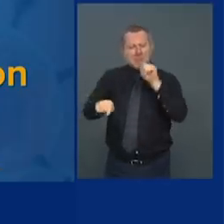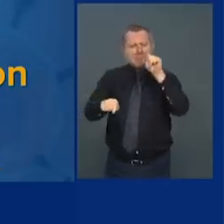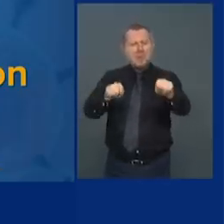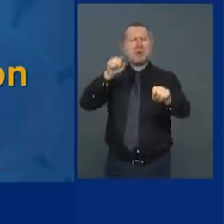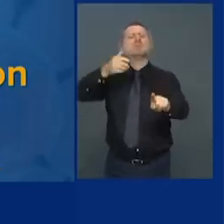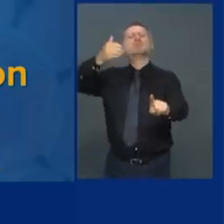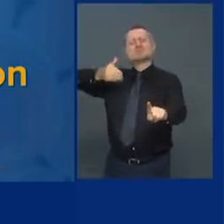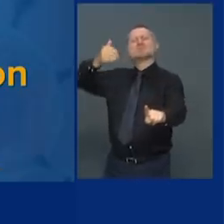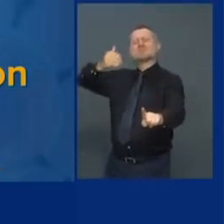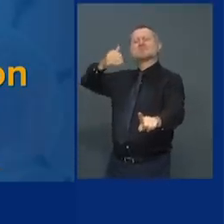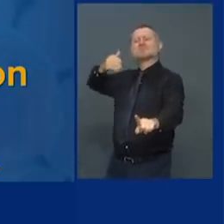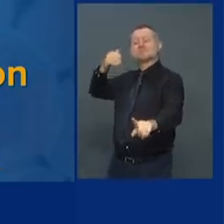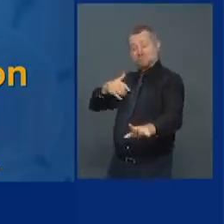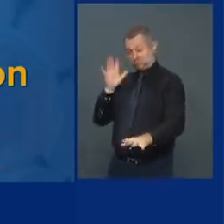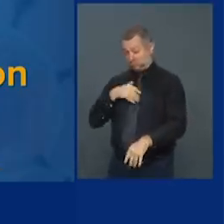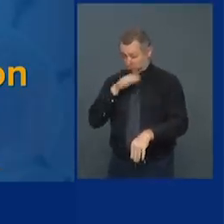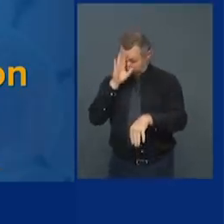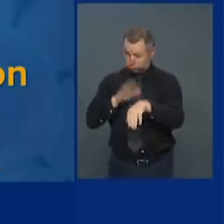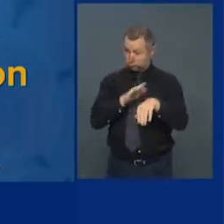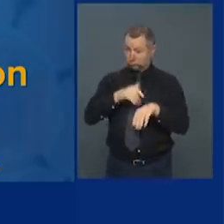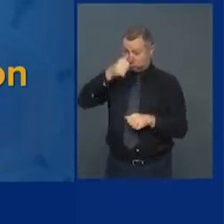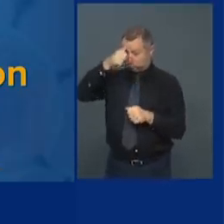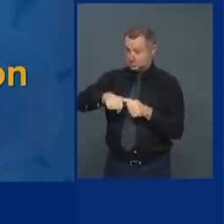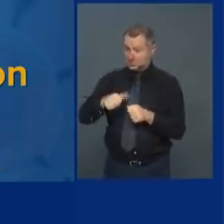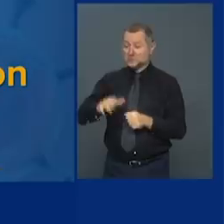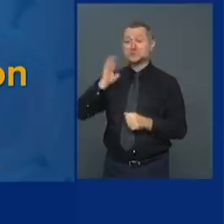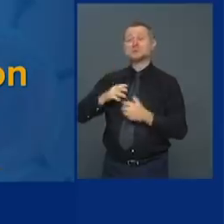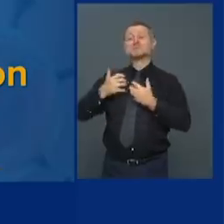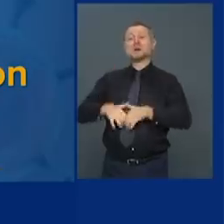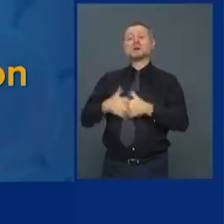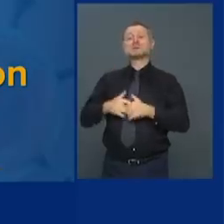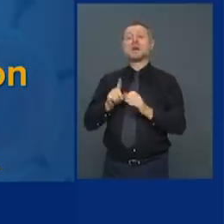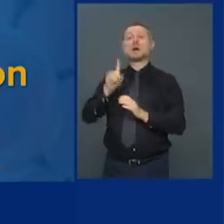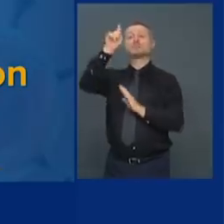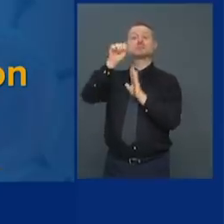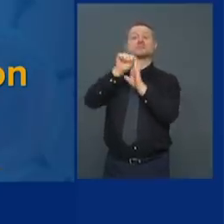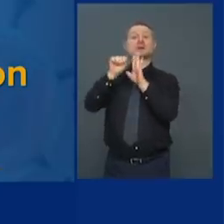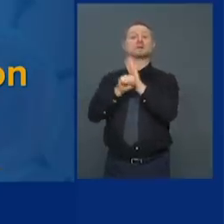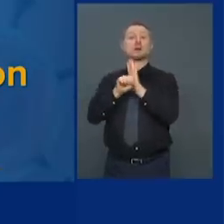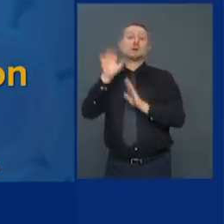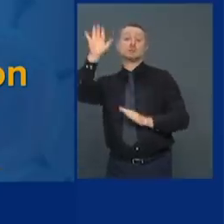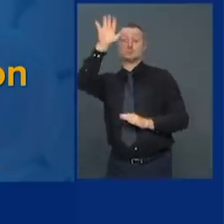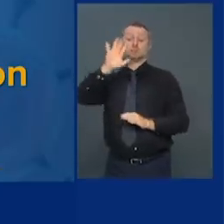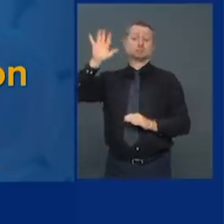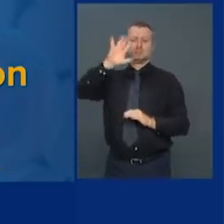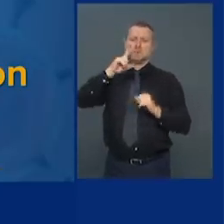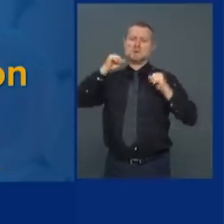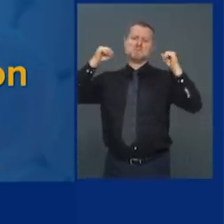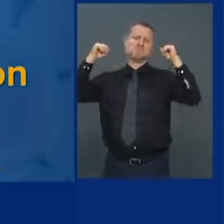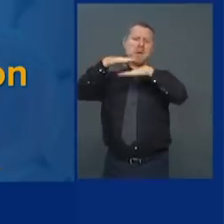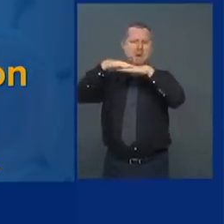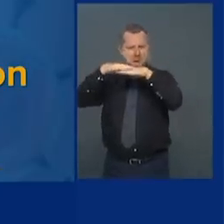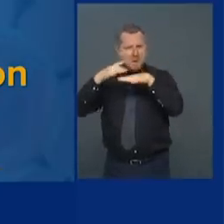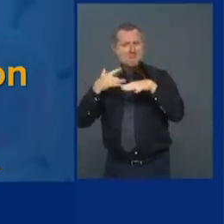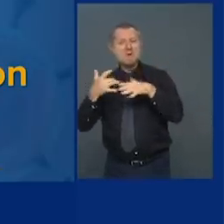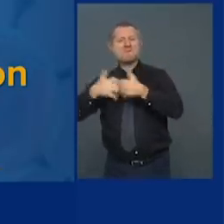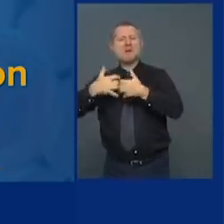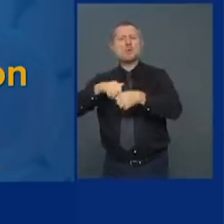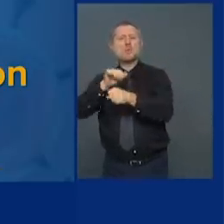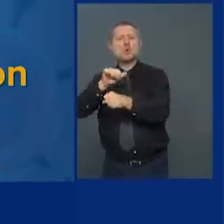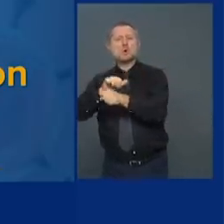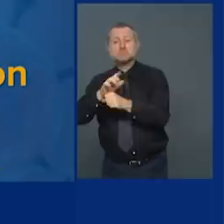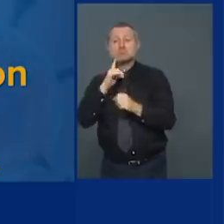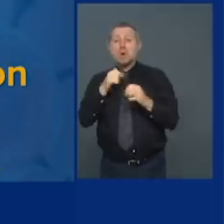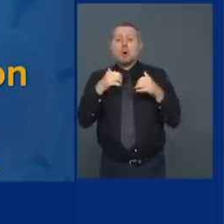upstate that had clusters. We've had gatherings, certain gatherings that